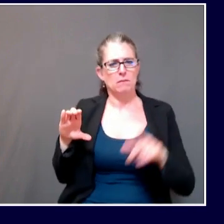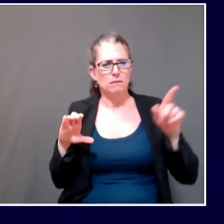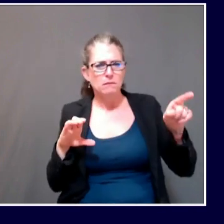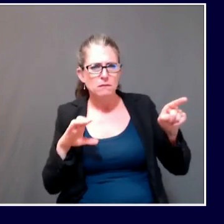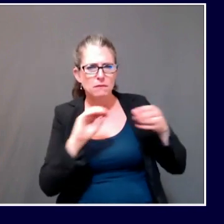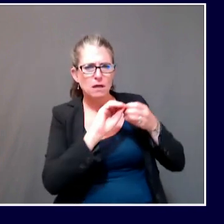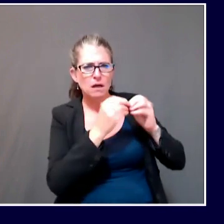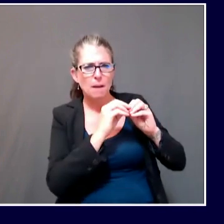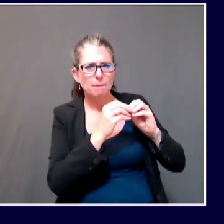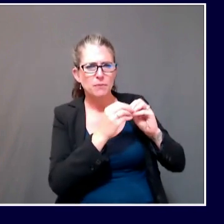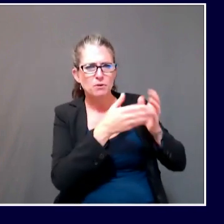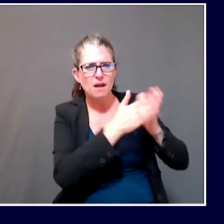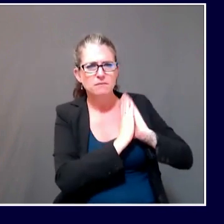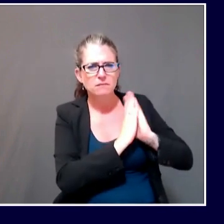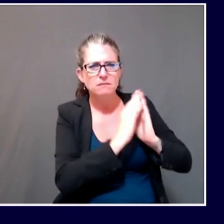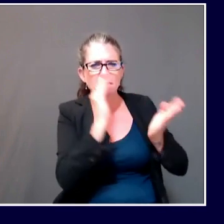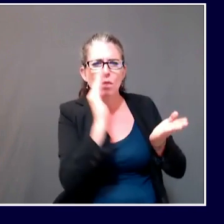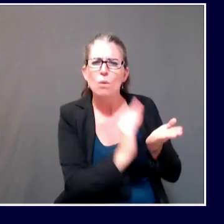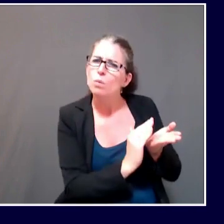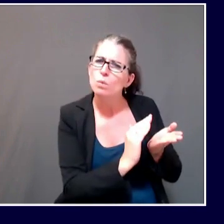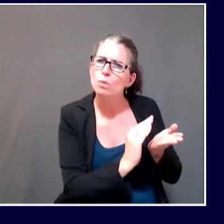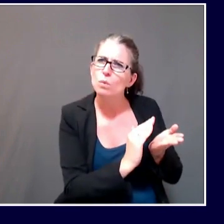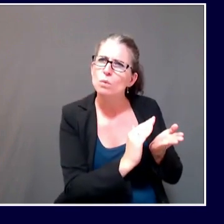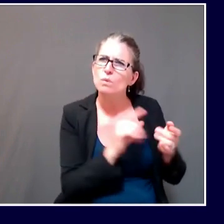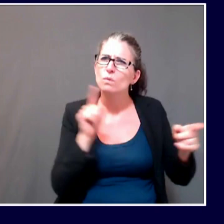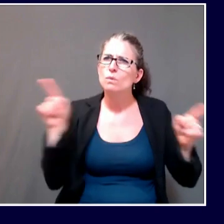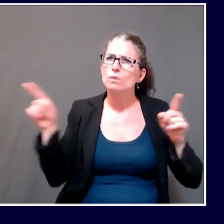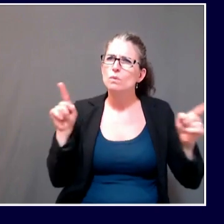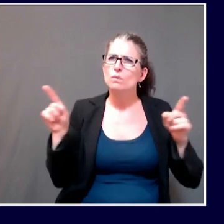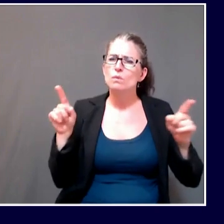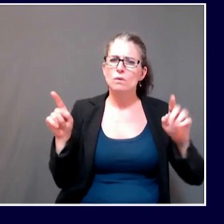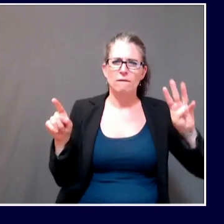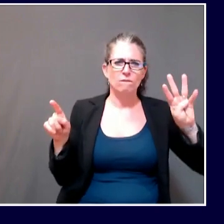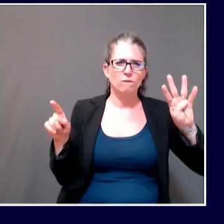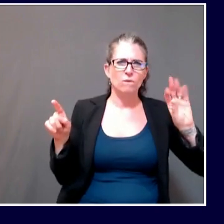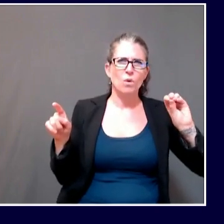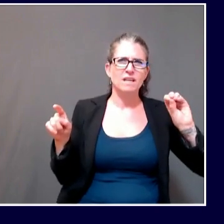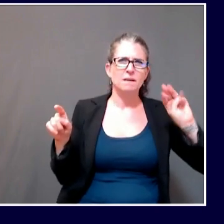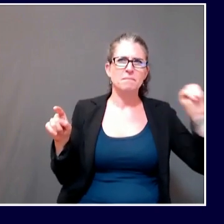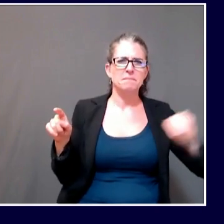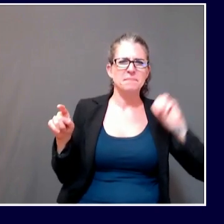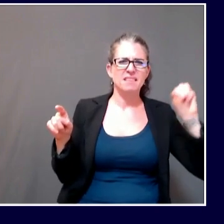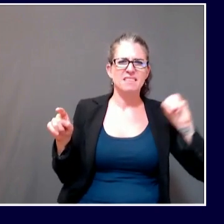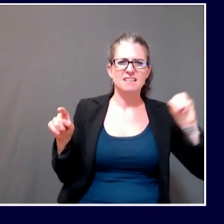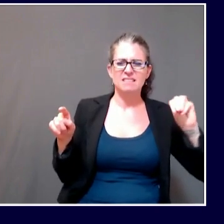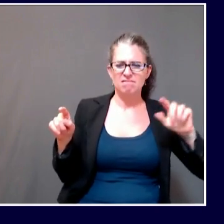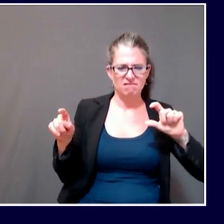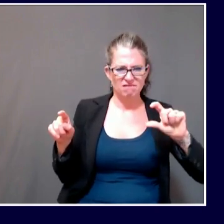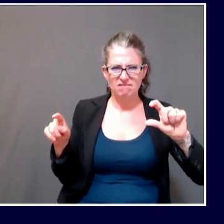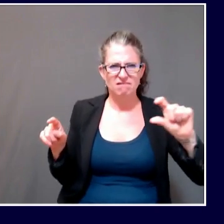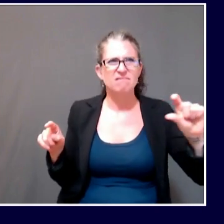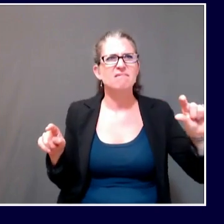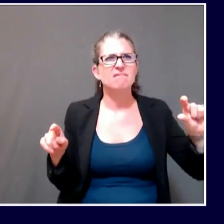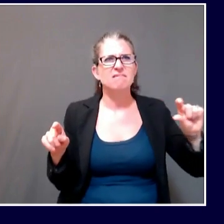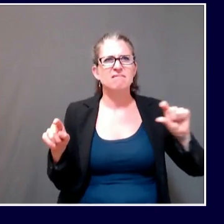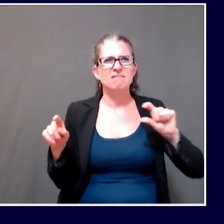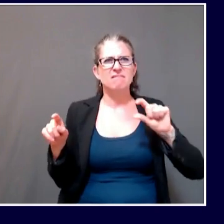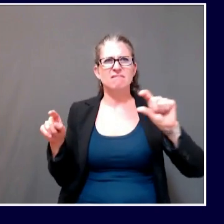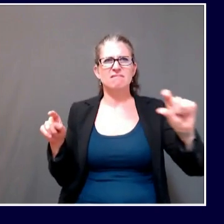uncommitted funds. When are you going to flesh out the plan for that? Thanks, Mike. Well,